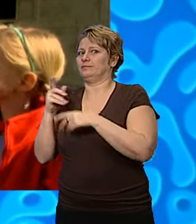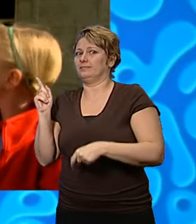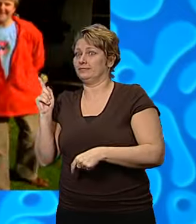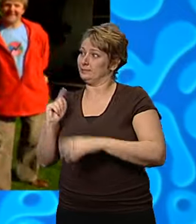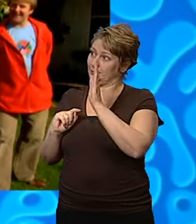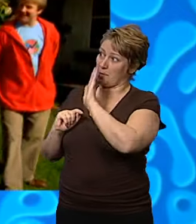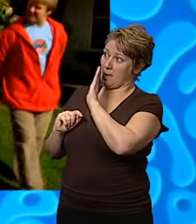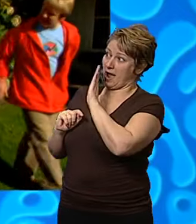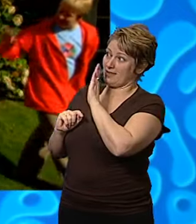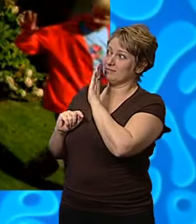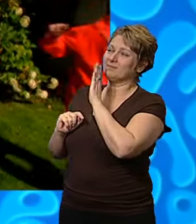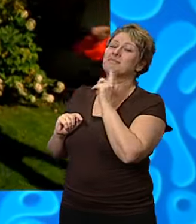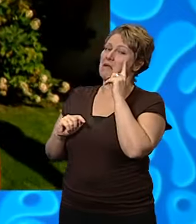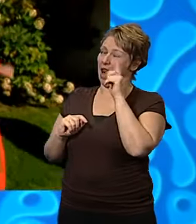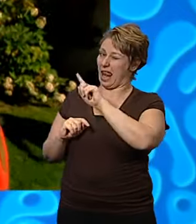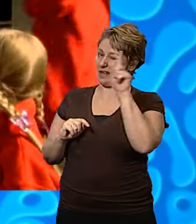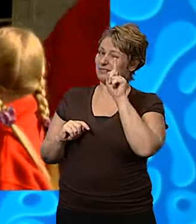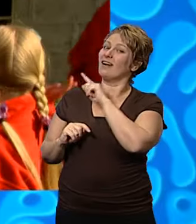go, Dad, and we'll see you later. Bye.